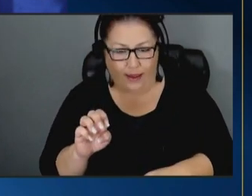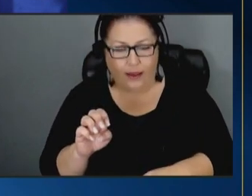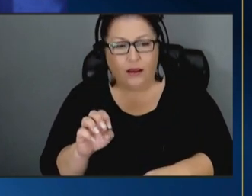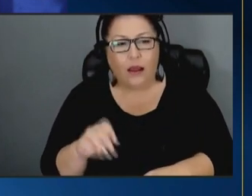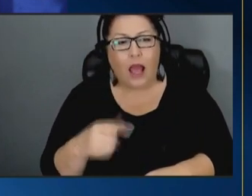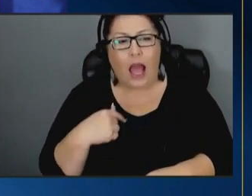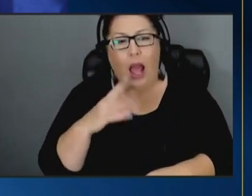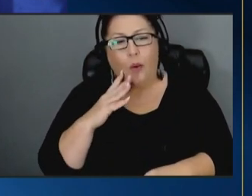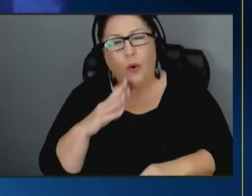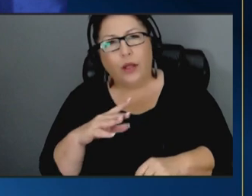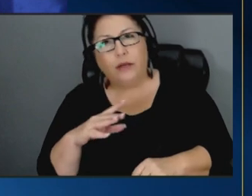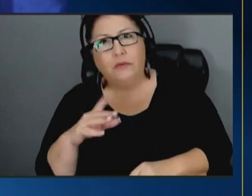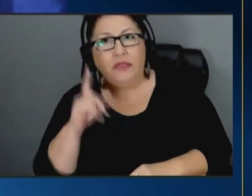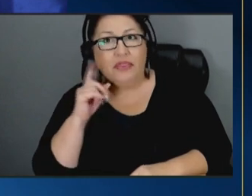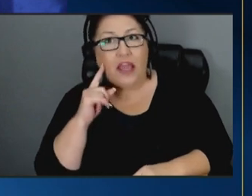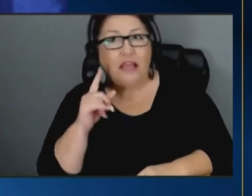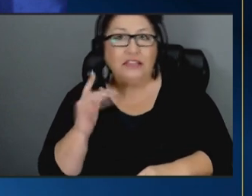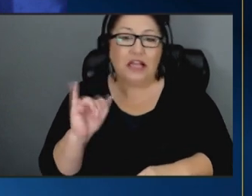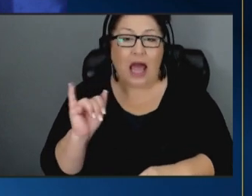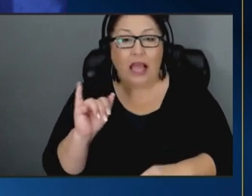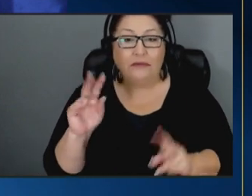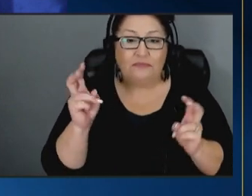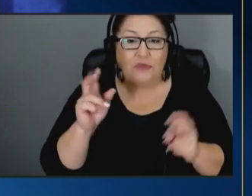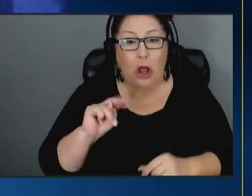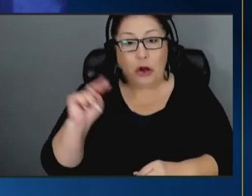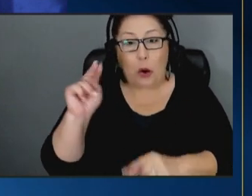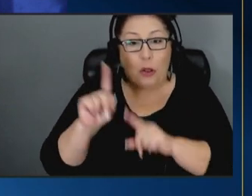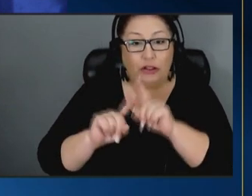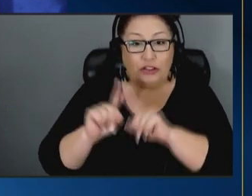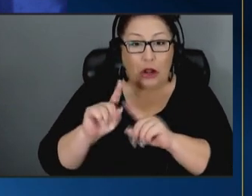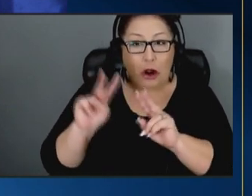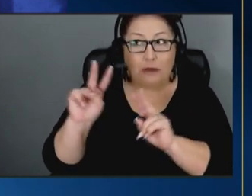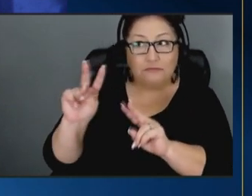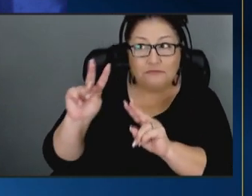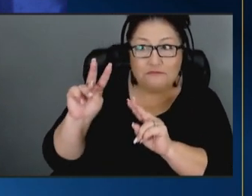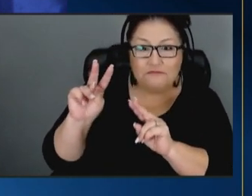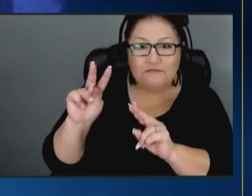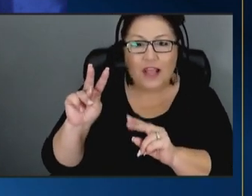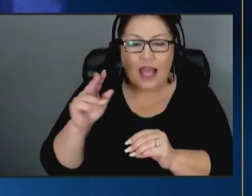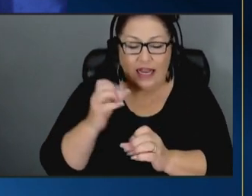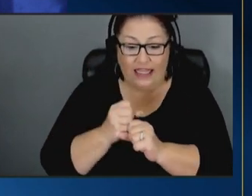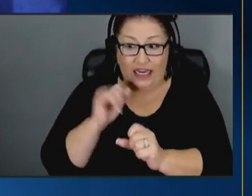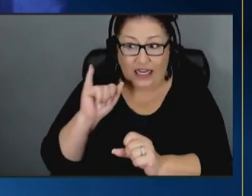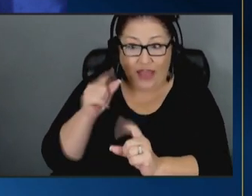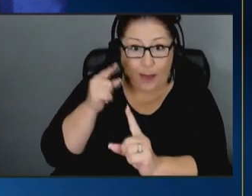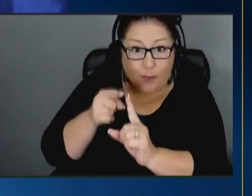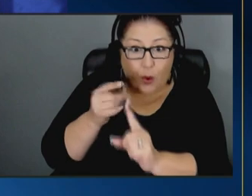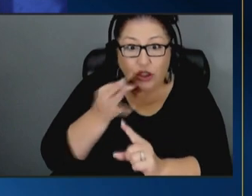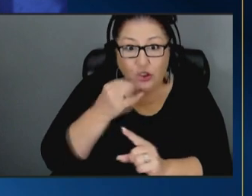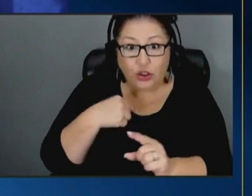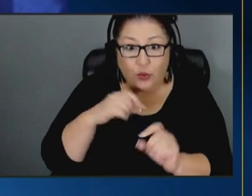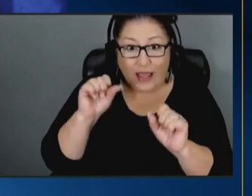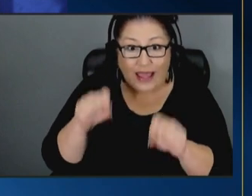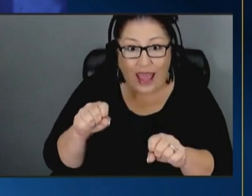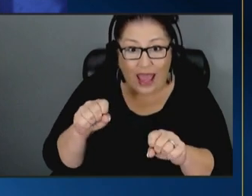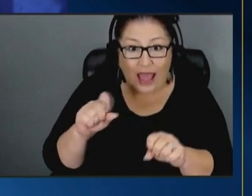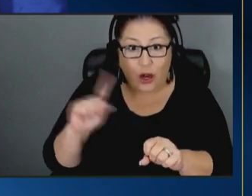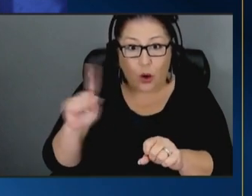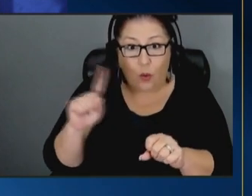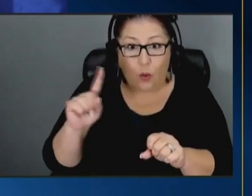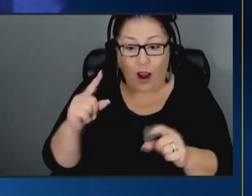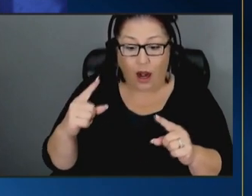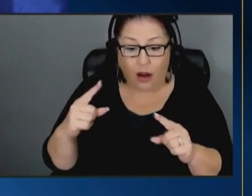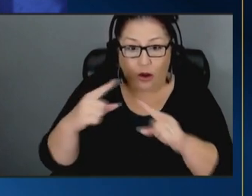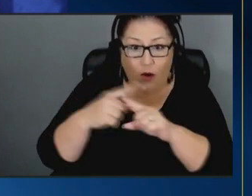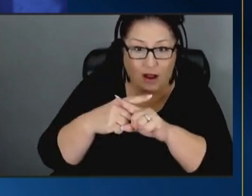a kind of a north star is to try to get to the point as soon as we can where the lines on the graph cross and where